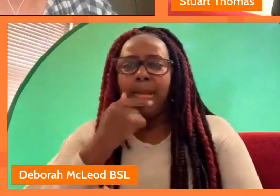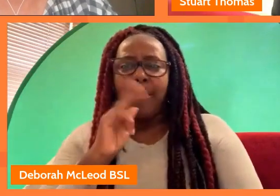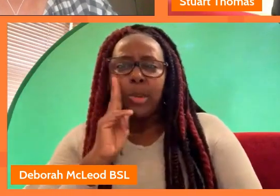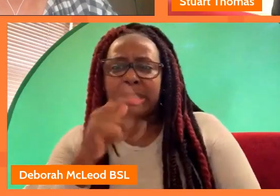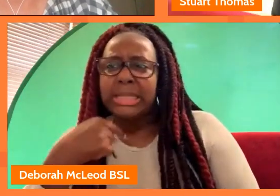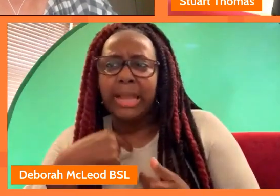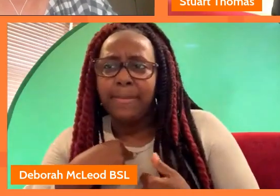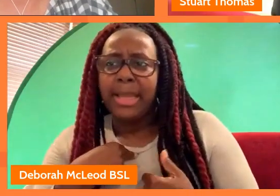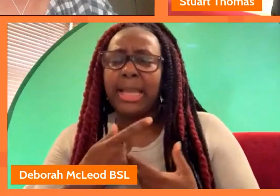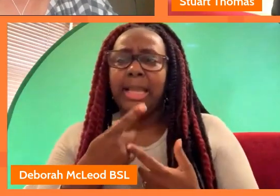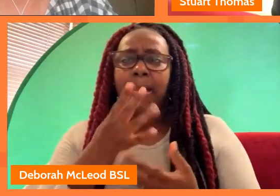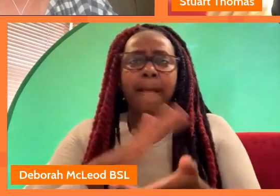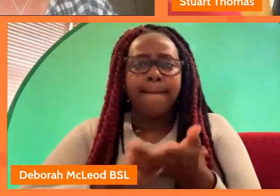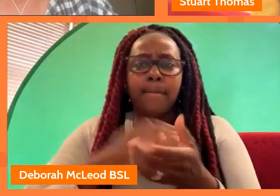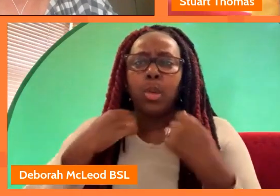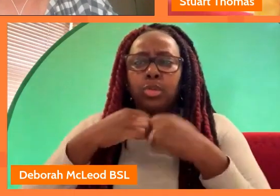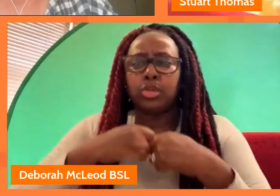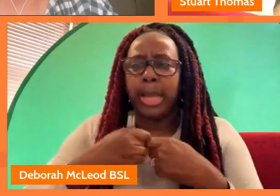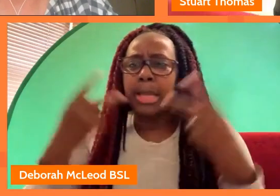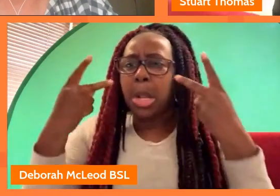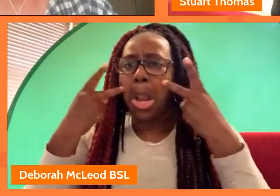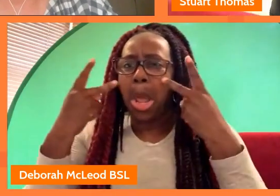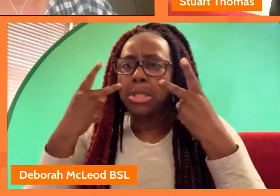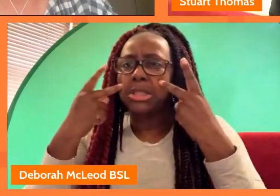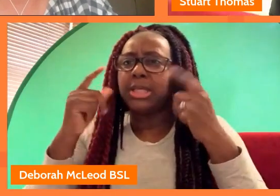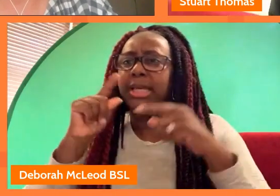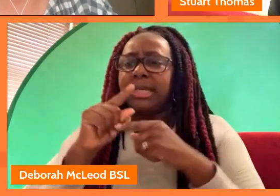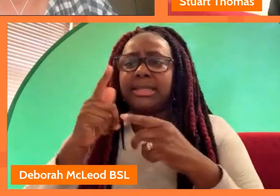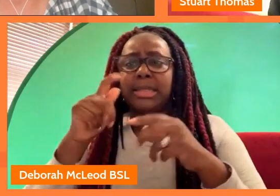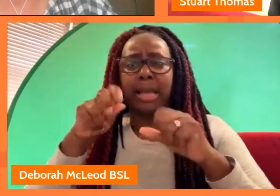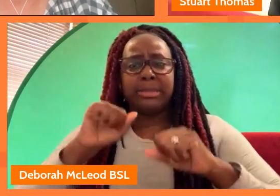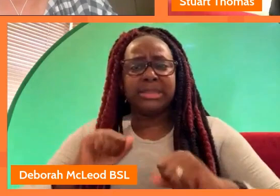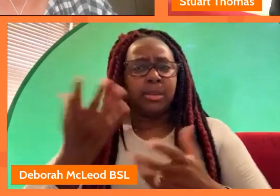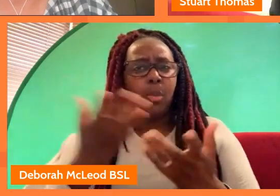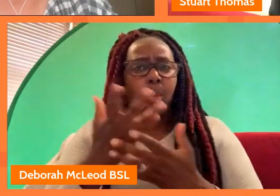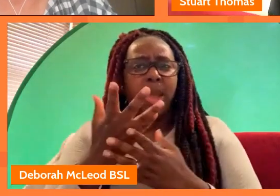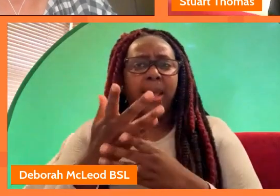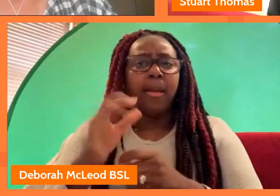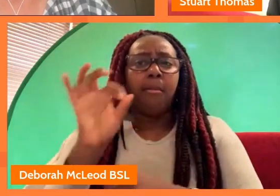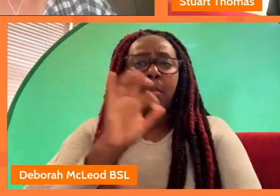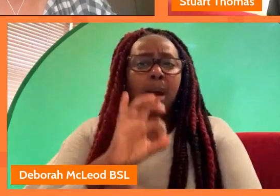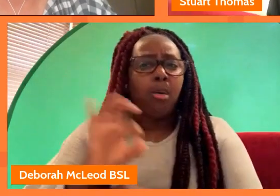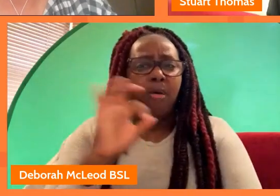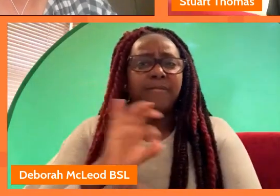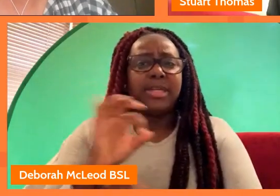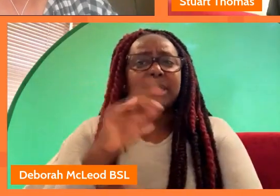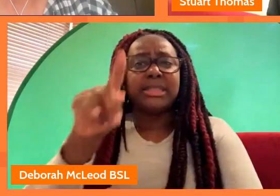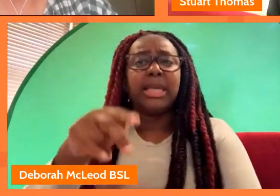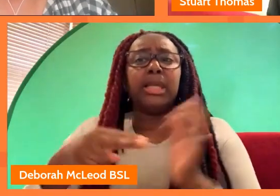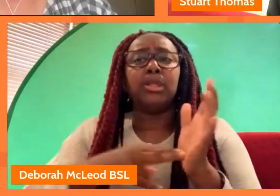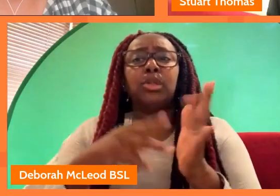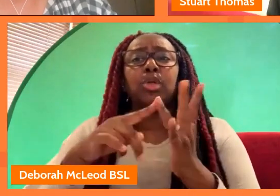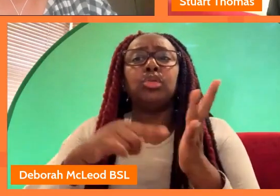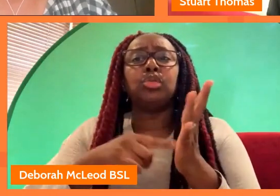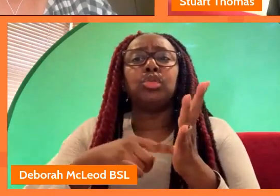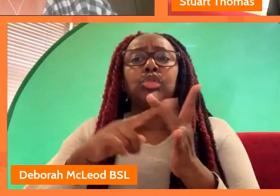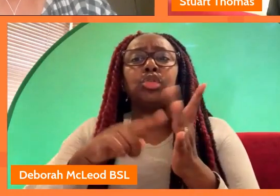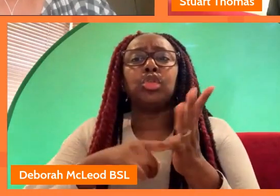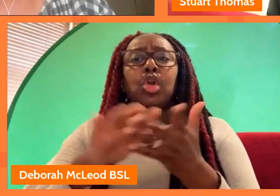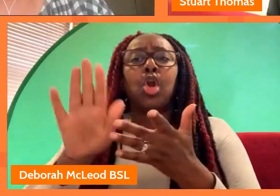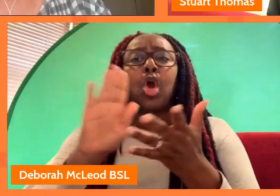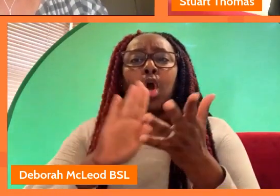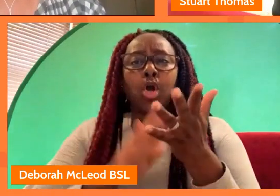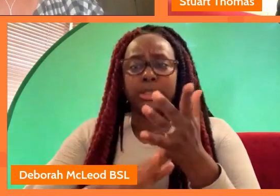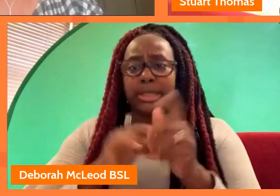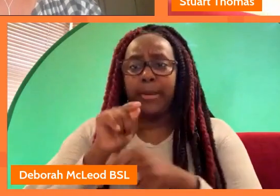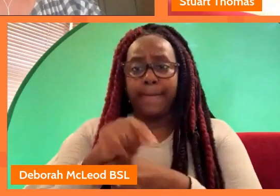i'm wearing a blue jacket i'm wearing glasses and i'm currently sitting uh in my office uh at the bbc in nottingham today fantastic so i'm going